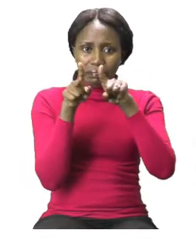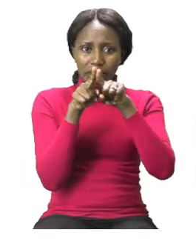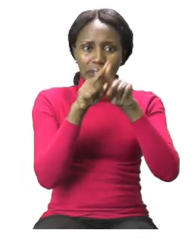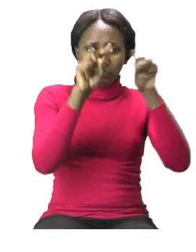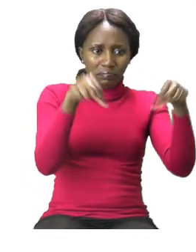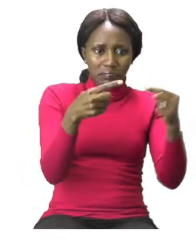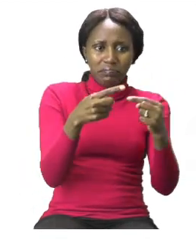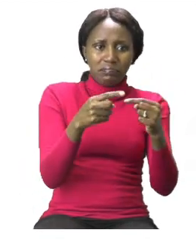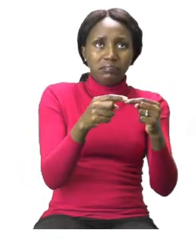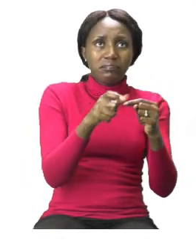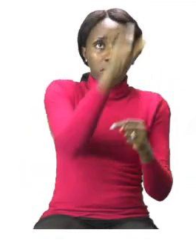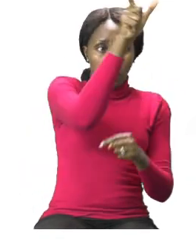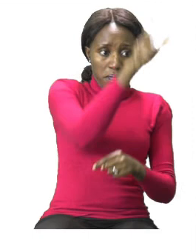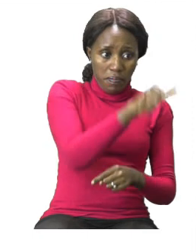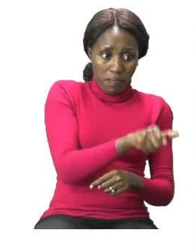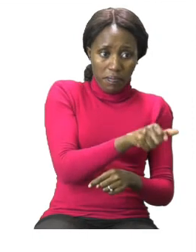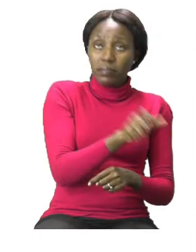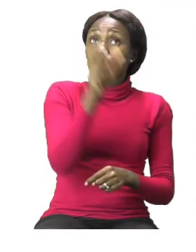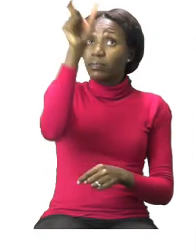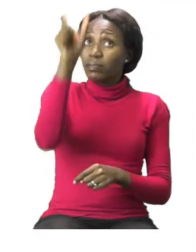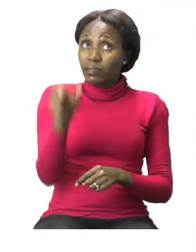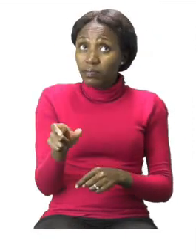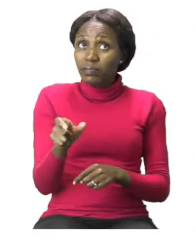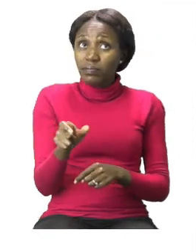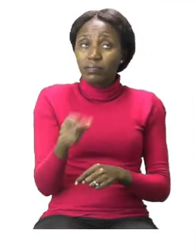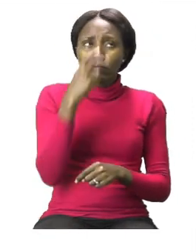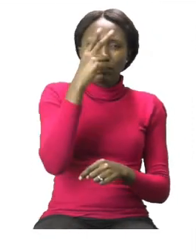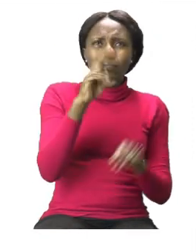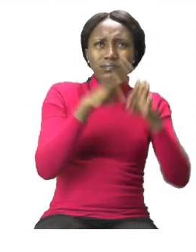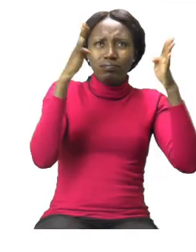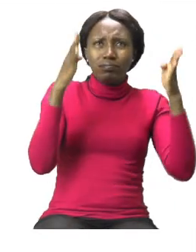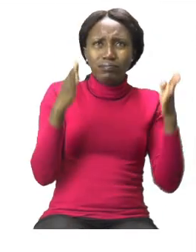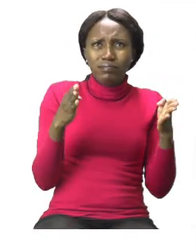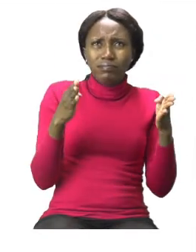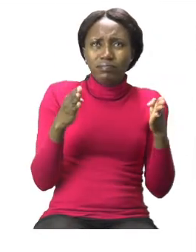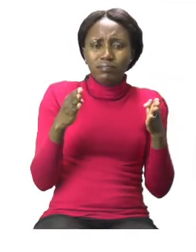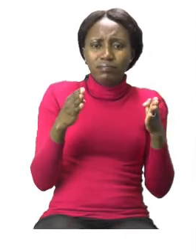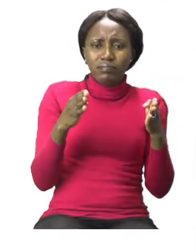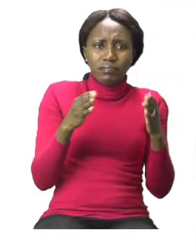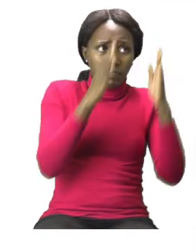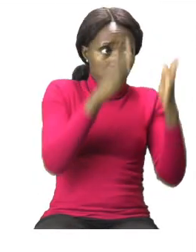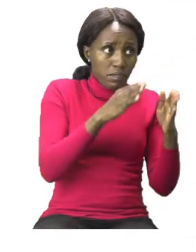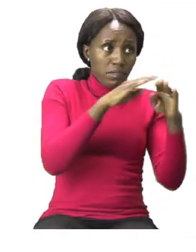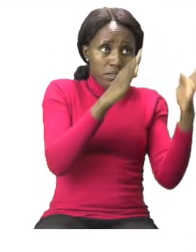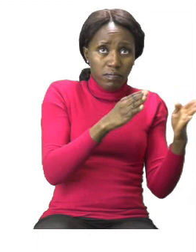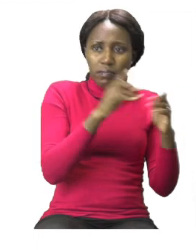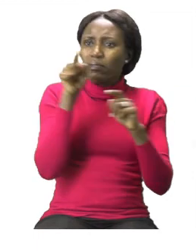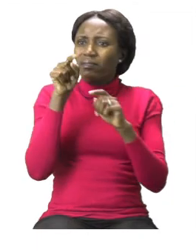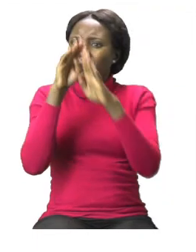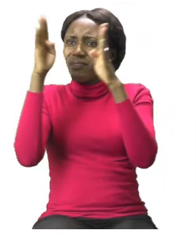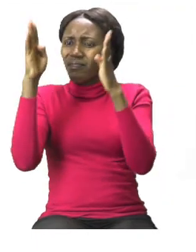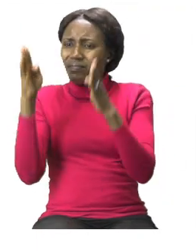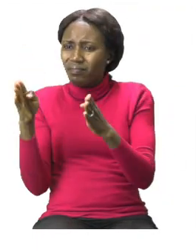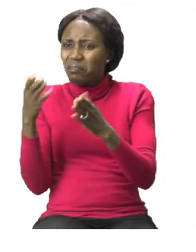in the line. So basically where you see a table match it with the line to the other